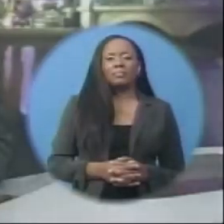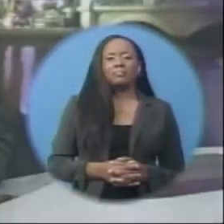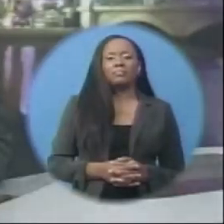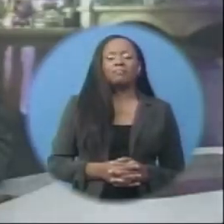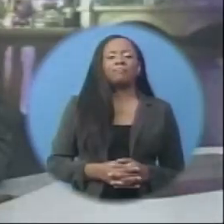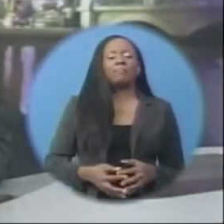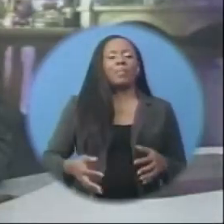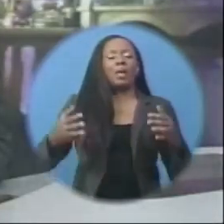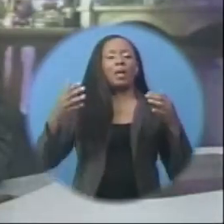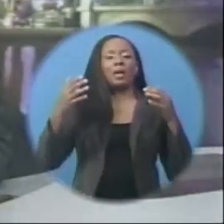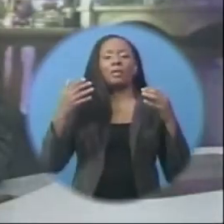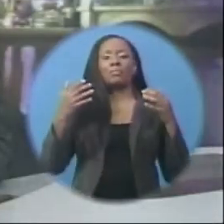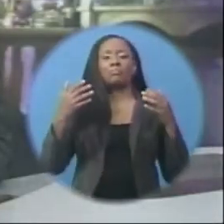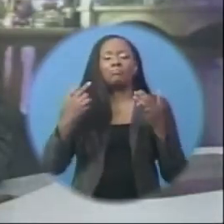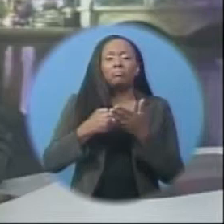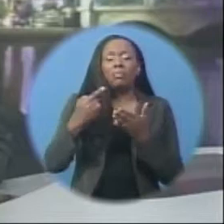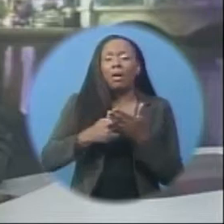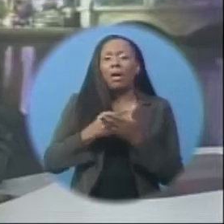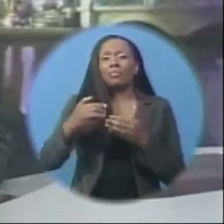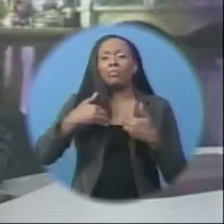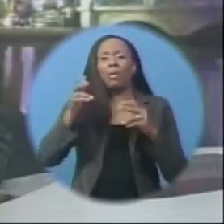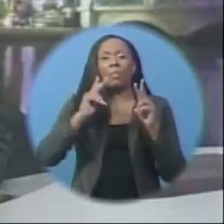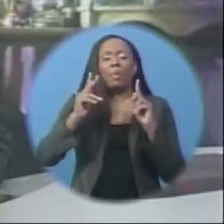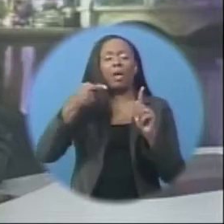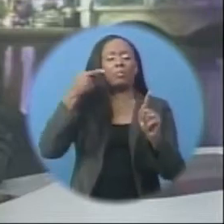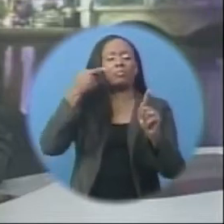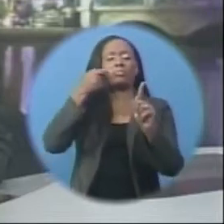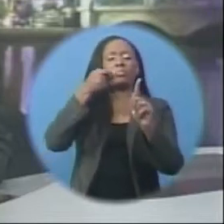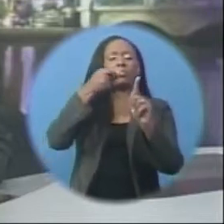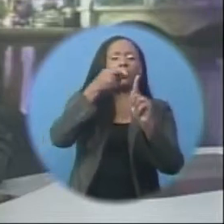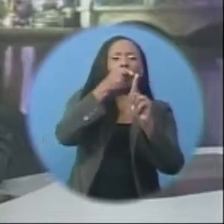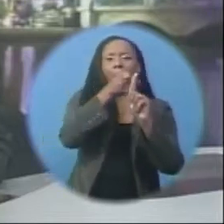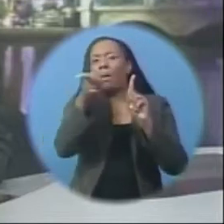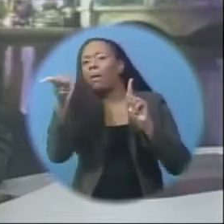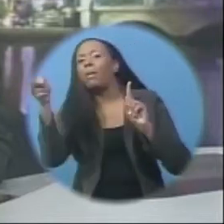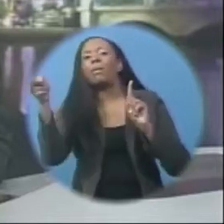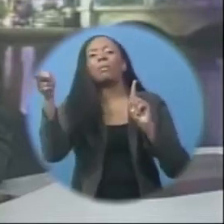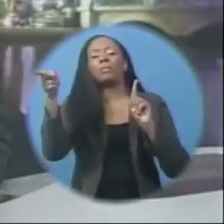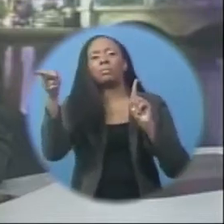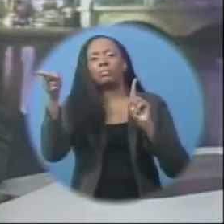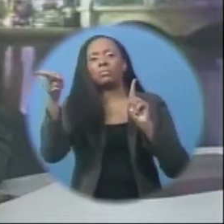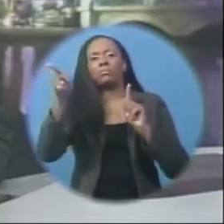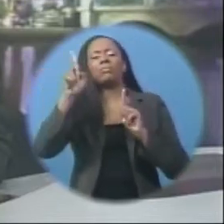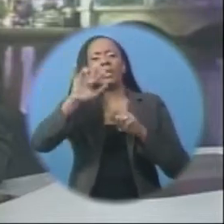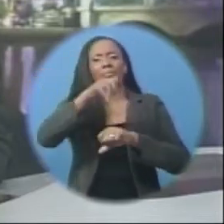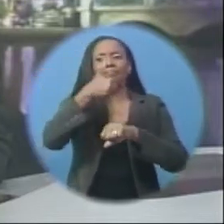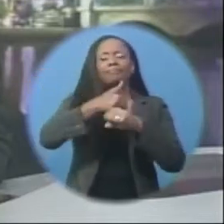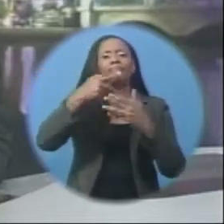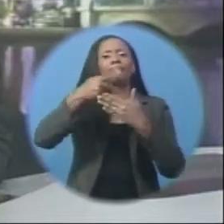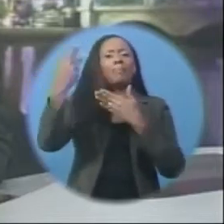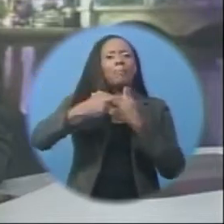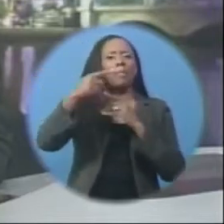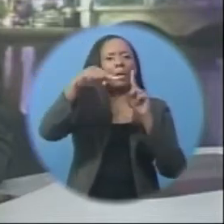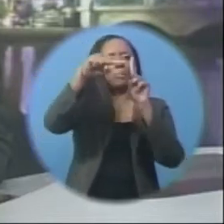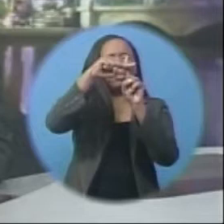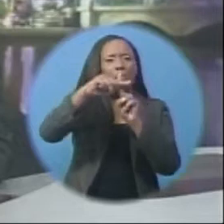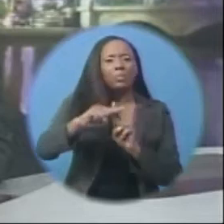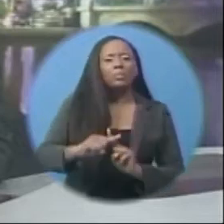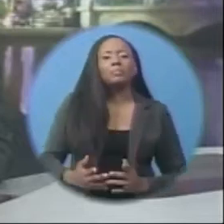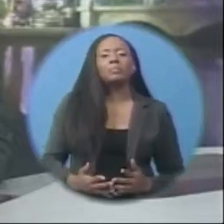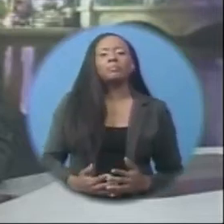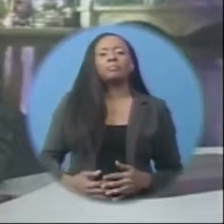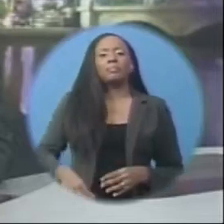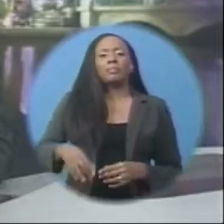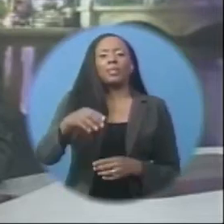In other news at a time when some young people are going astray, programs that positively affect them need to be highlighted. One such initiative is the